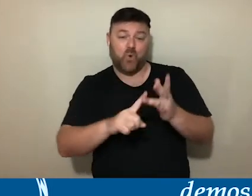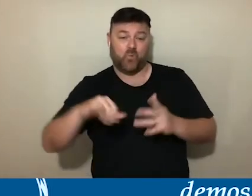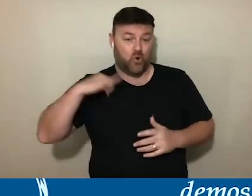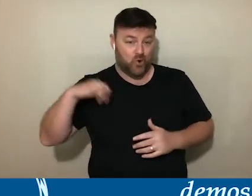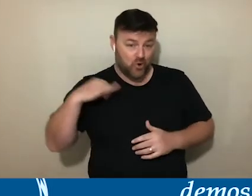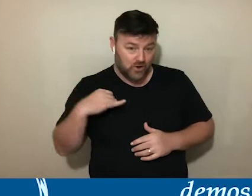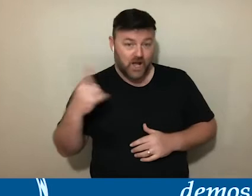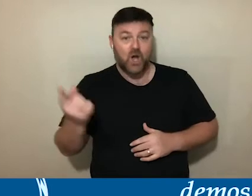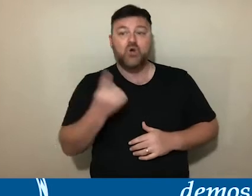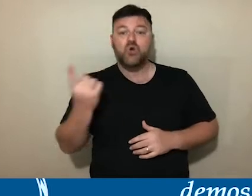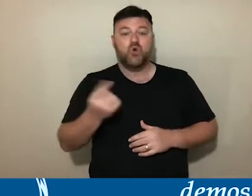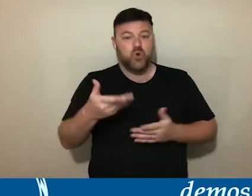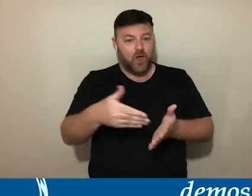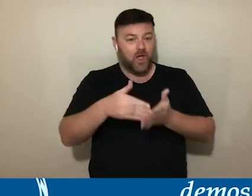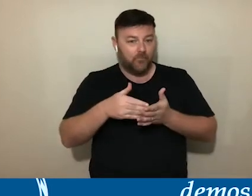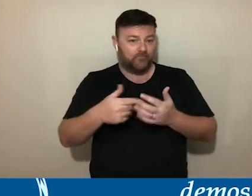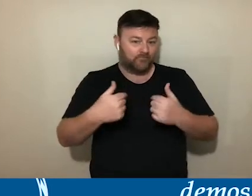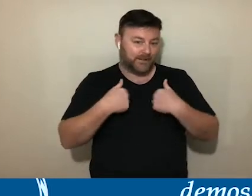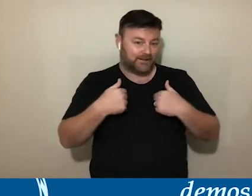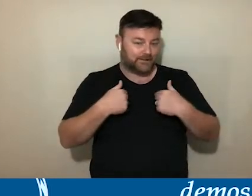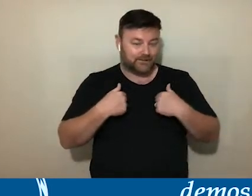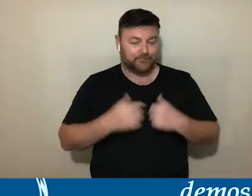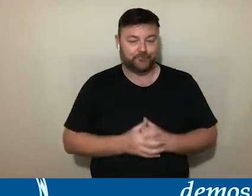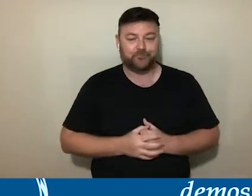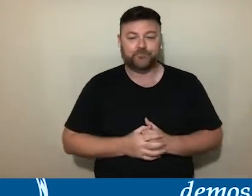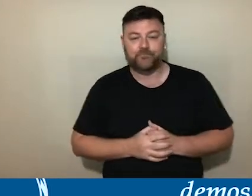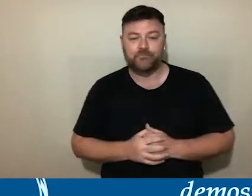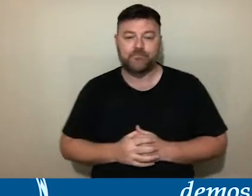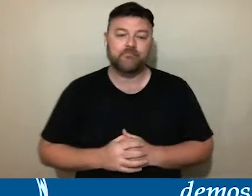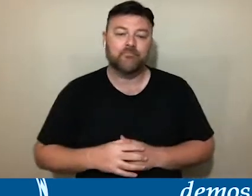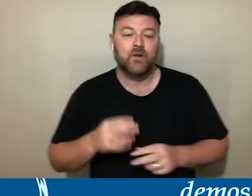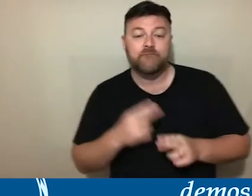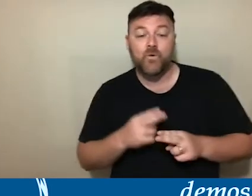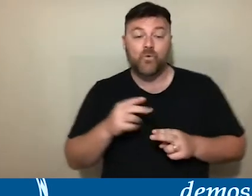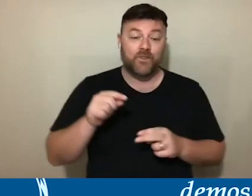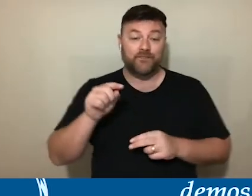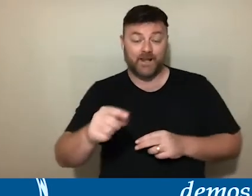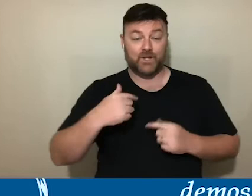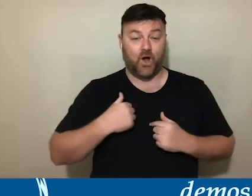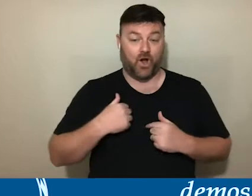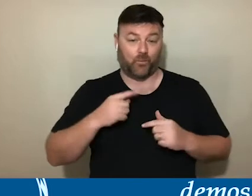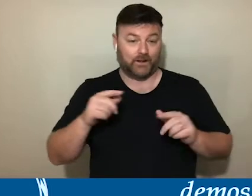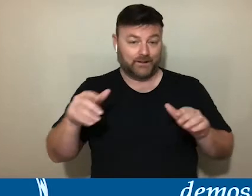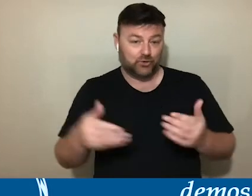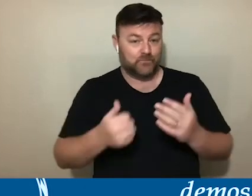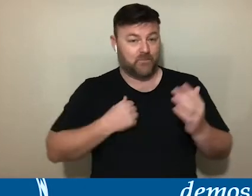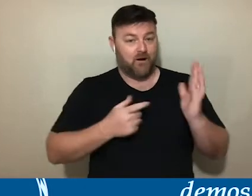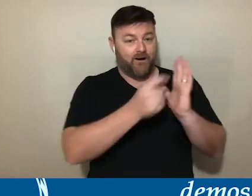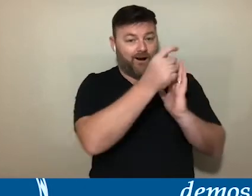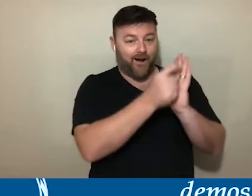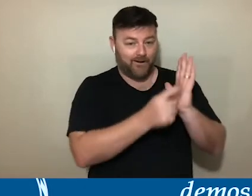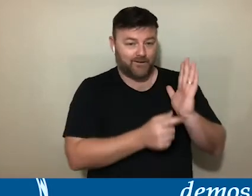wouldn't have been possible. So, in this occasion, I'll introduce an article I'm